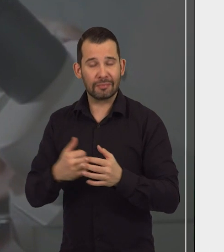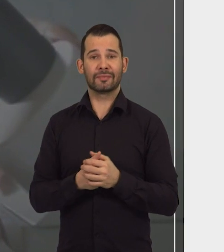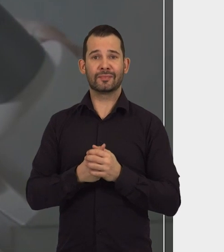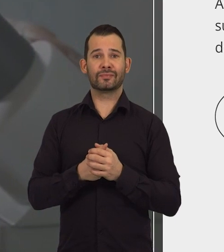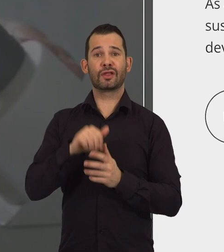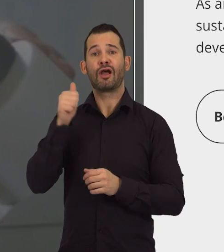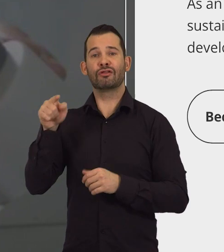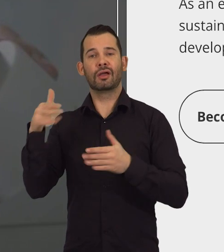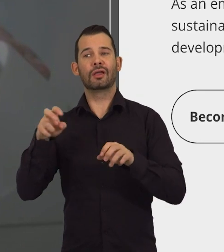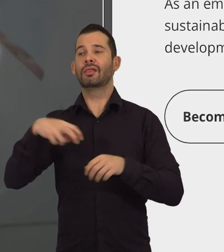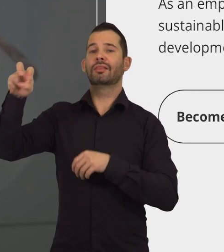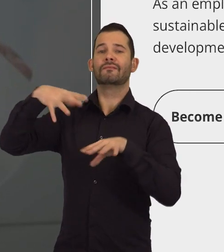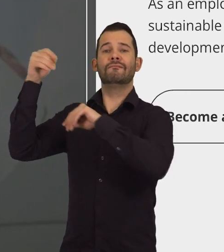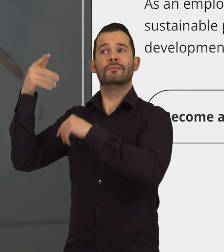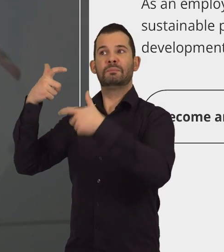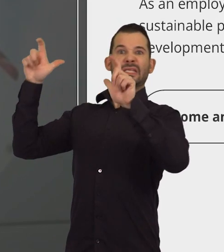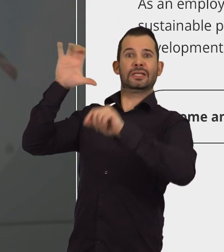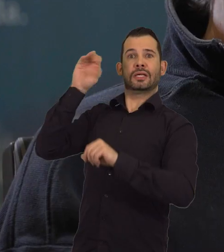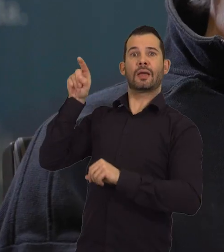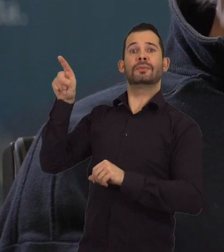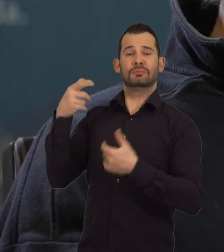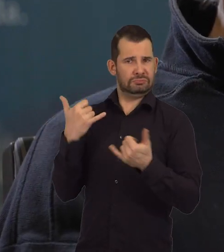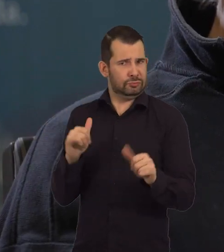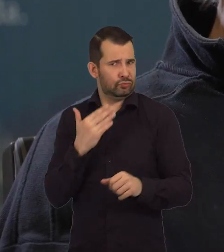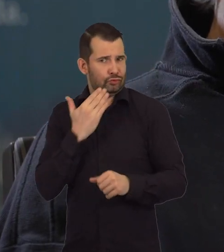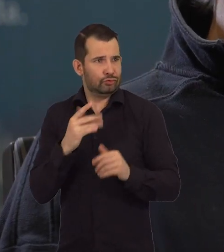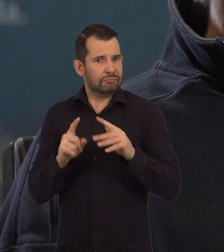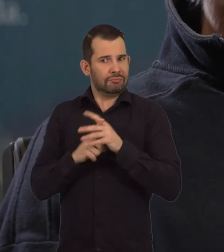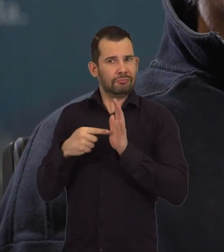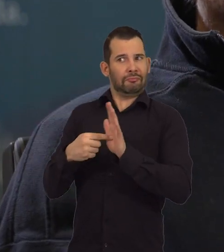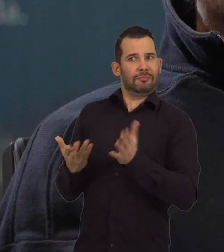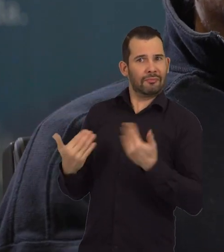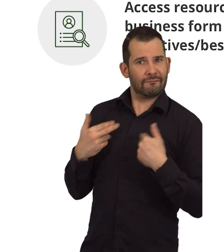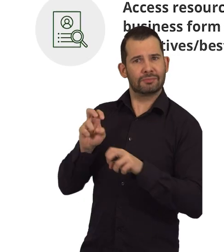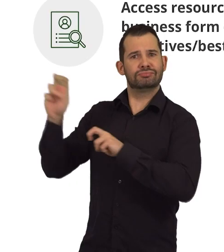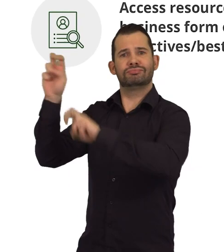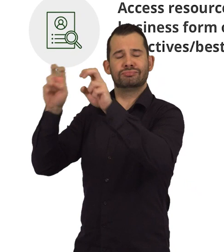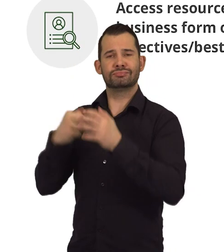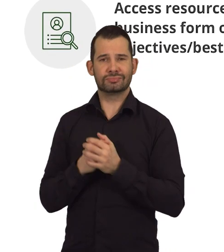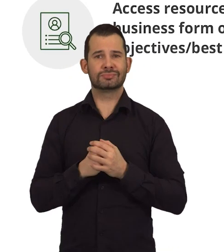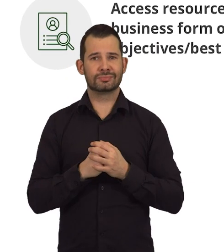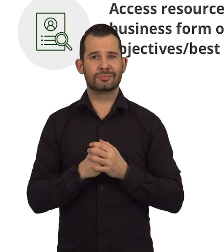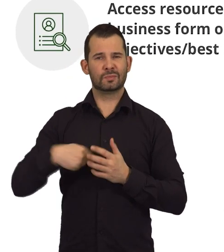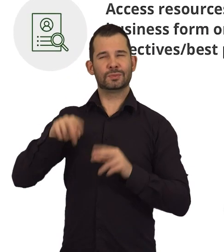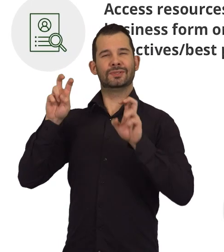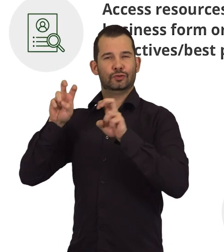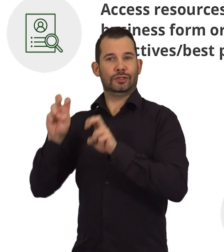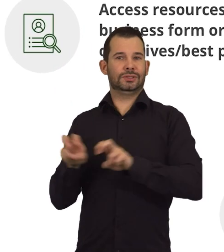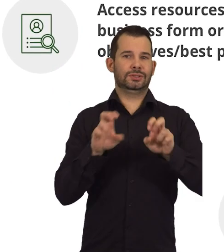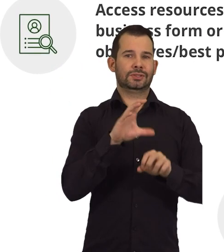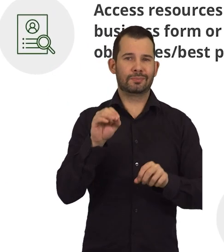Others went on to larger companies, which is usually a good trend. We were a transition